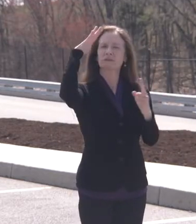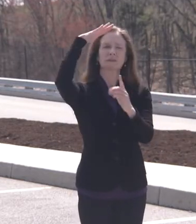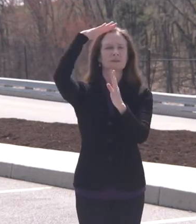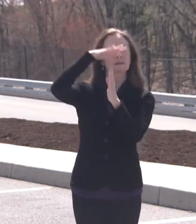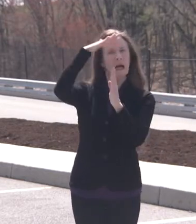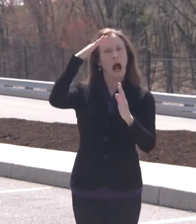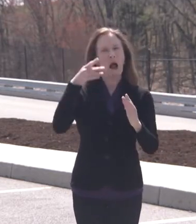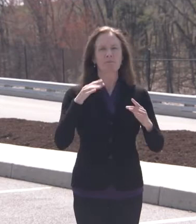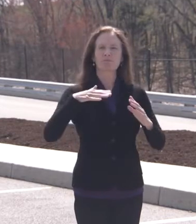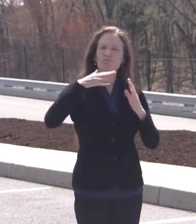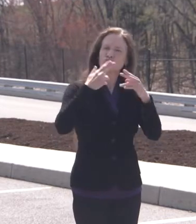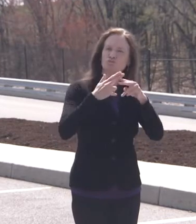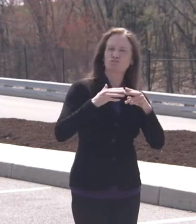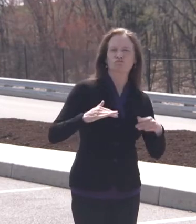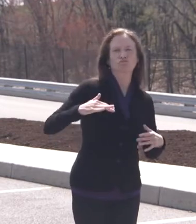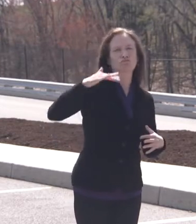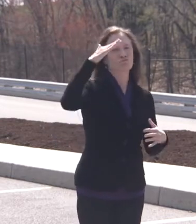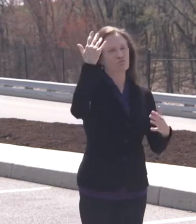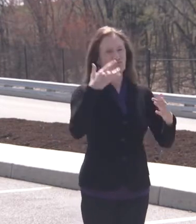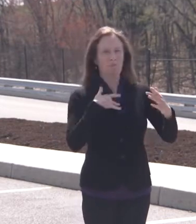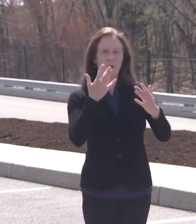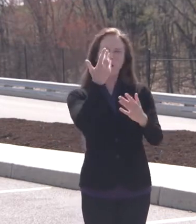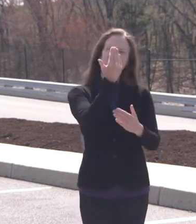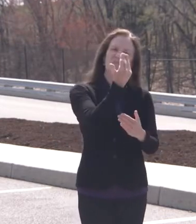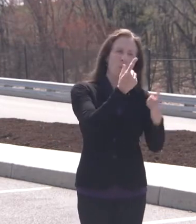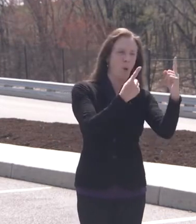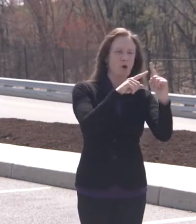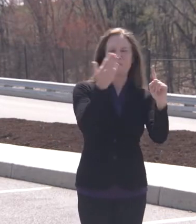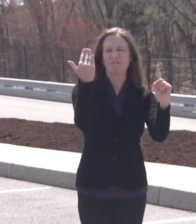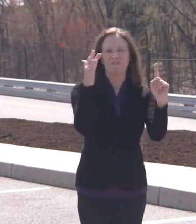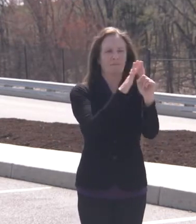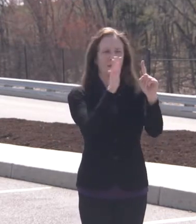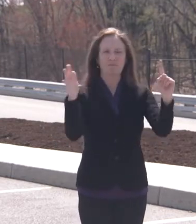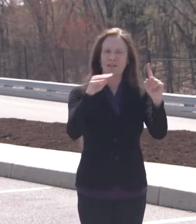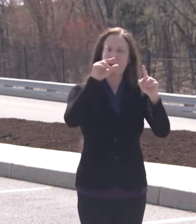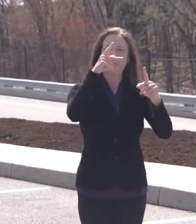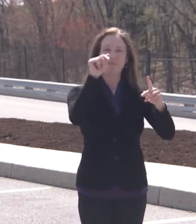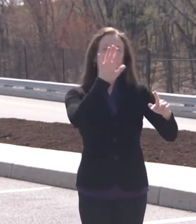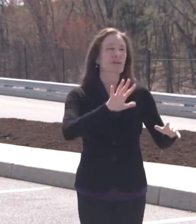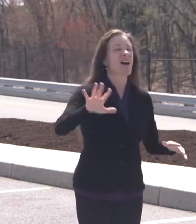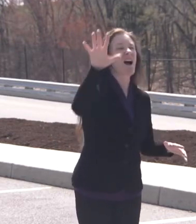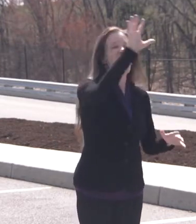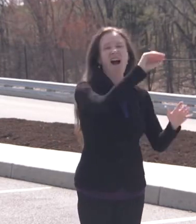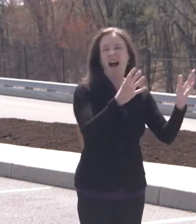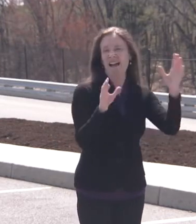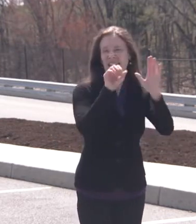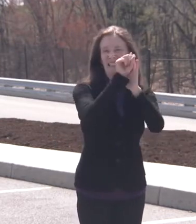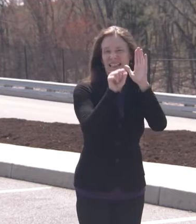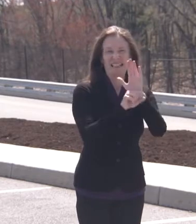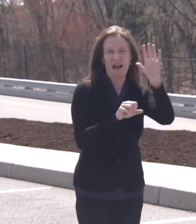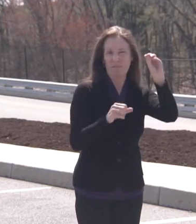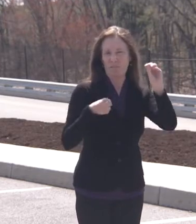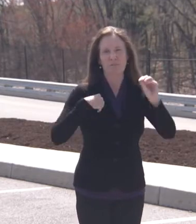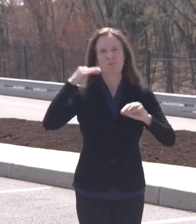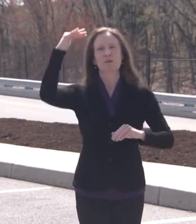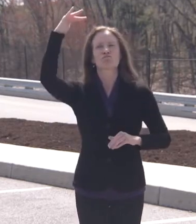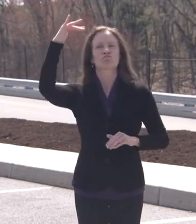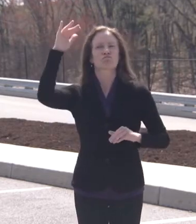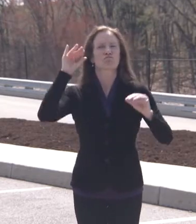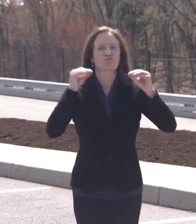first dose vaccines, meaning that when providers actually receive the vaccine, they're quickly getting it into the arms of Pennsylvania.